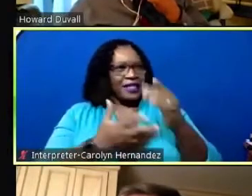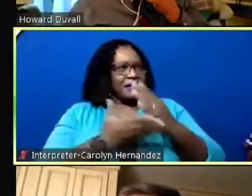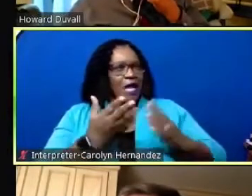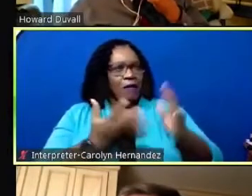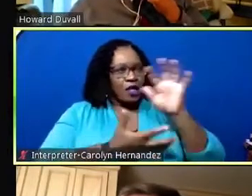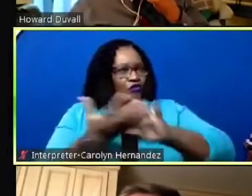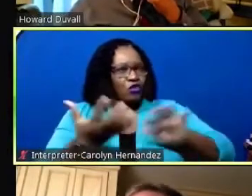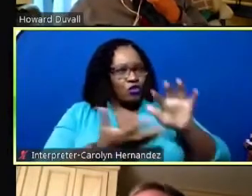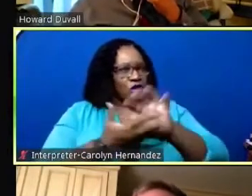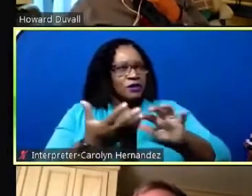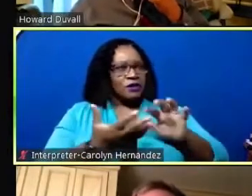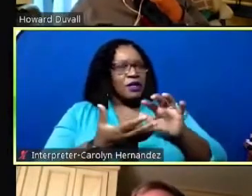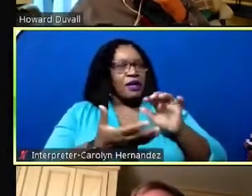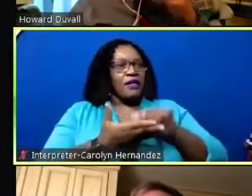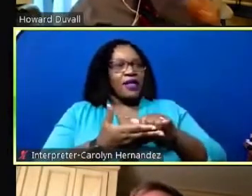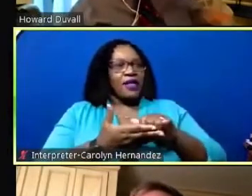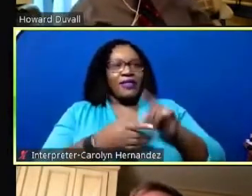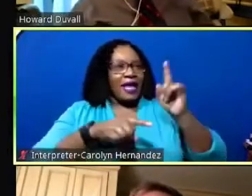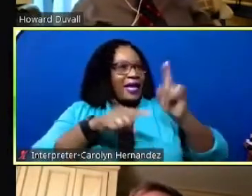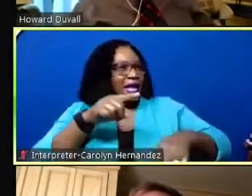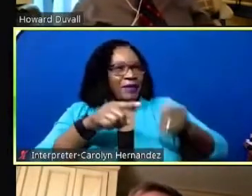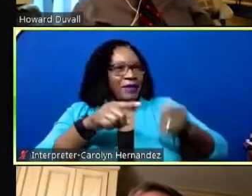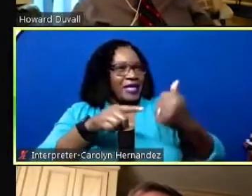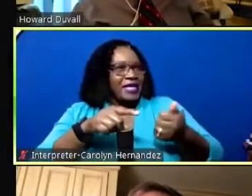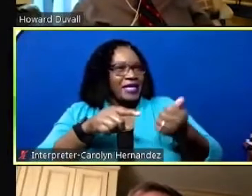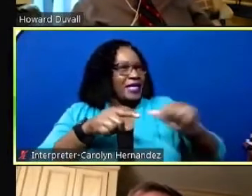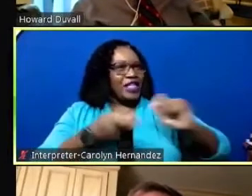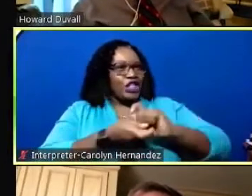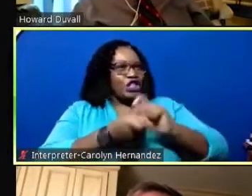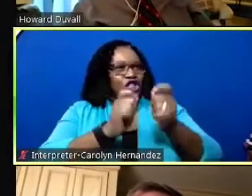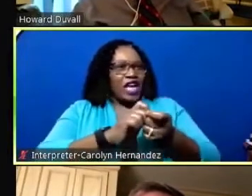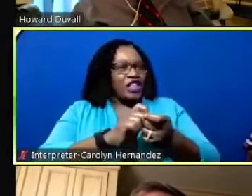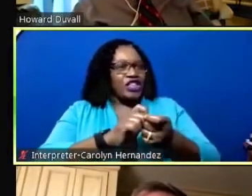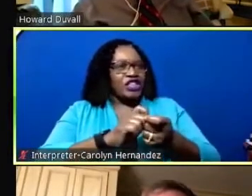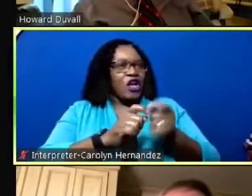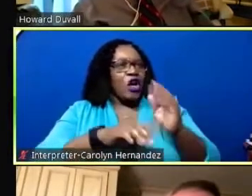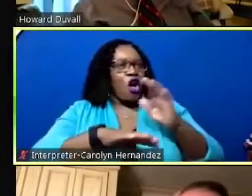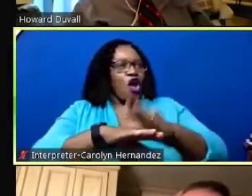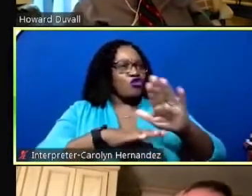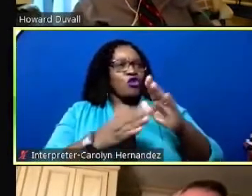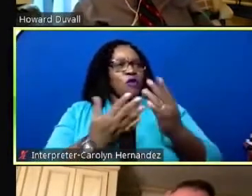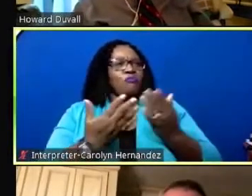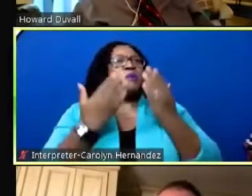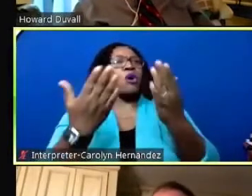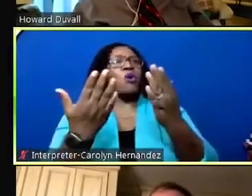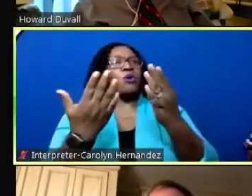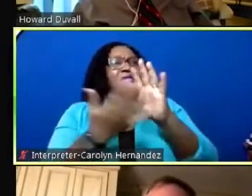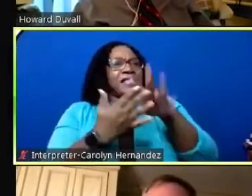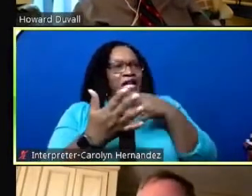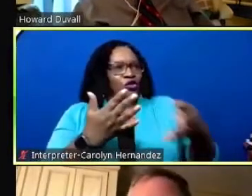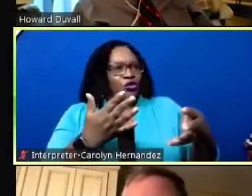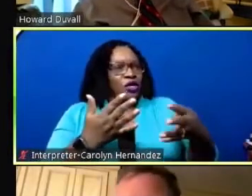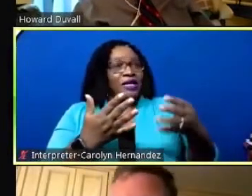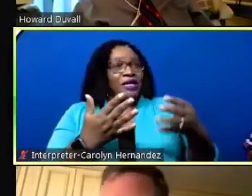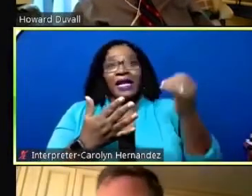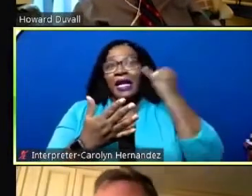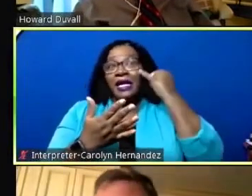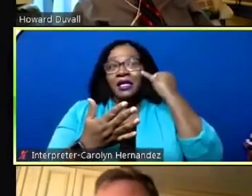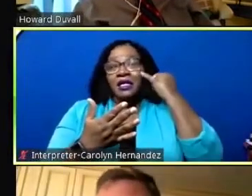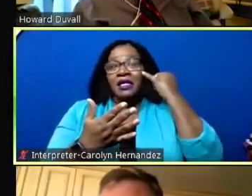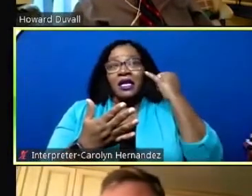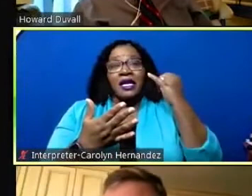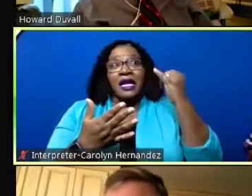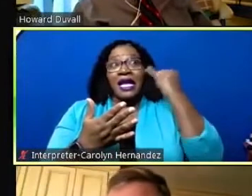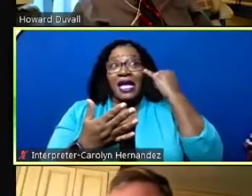confusion that there can't be any changes but based on your proposed schedule um look like if there are um